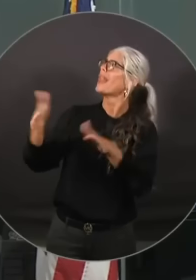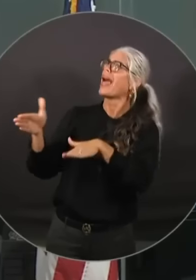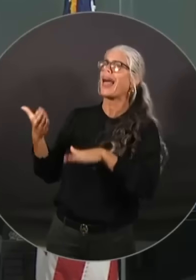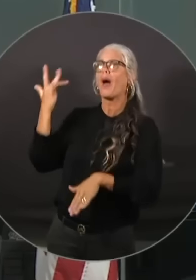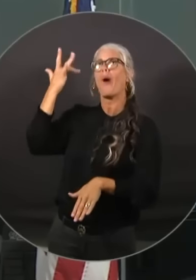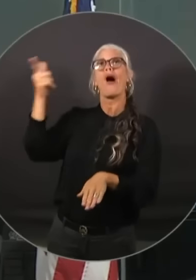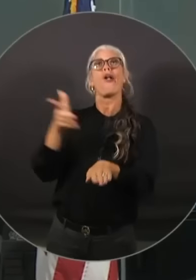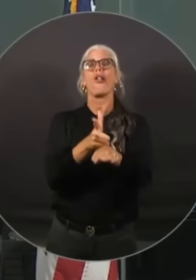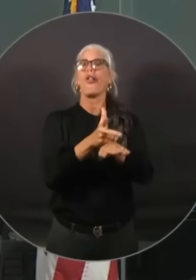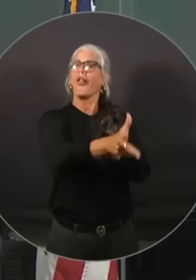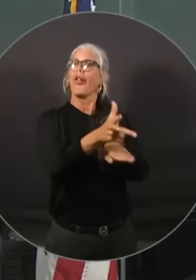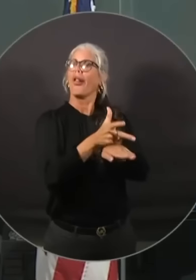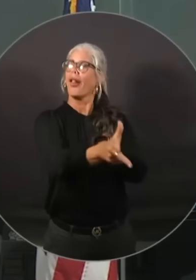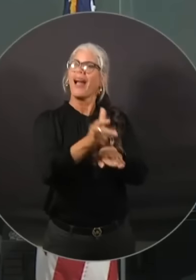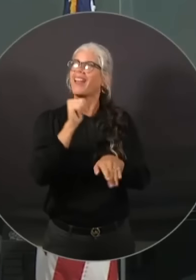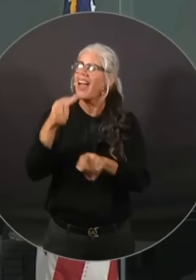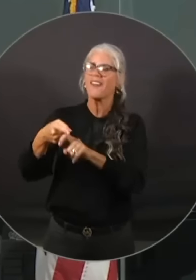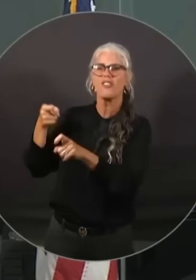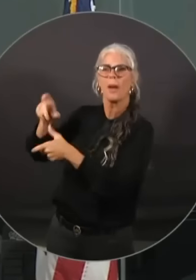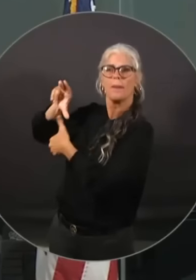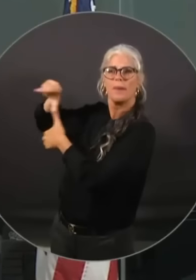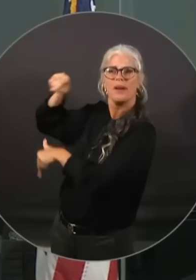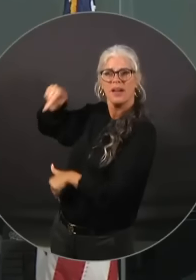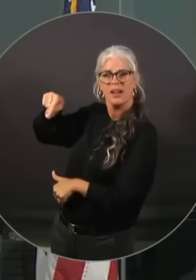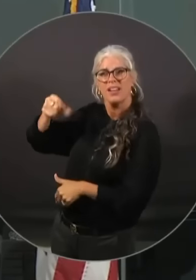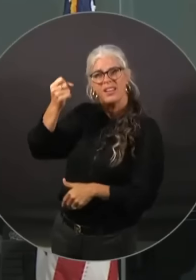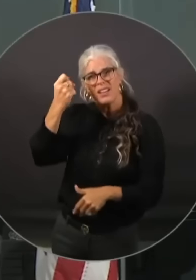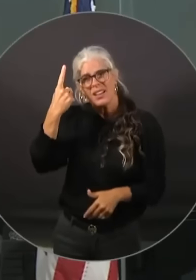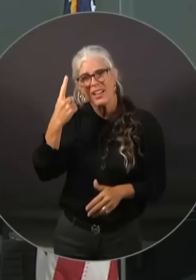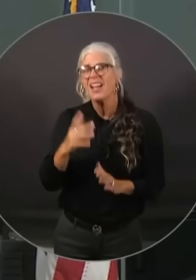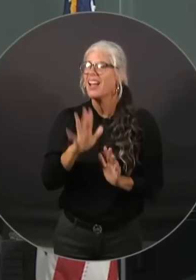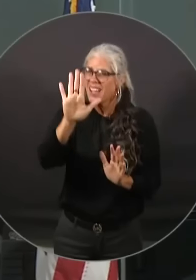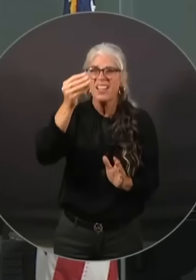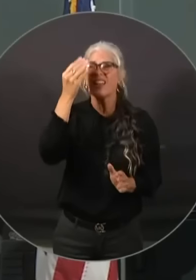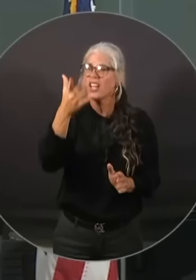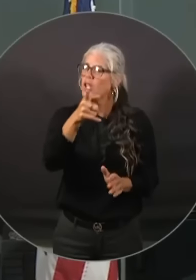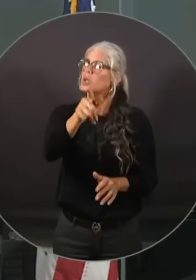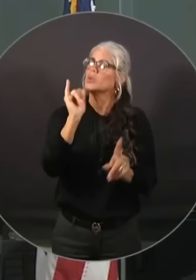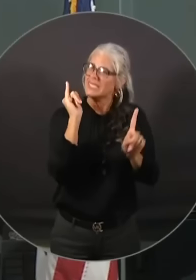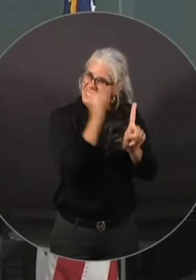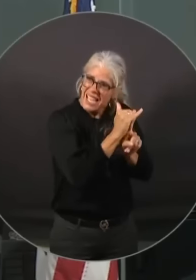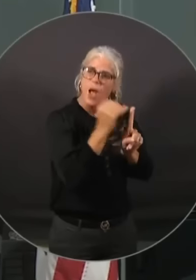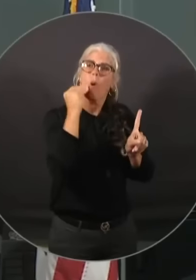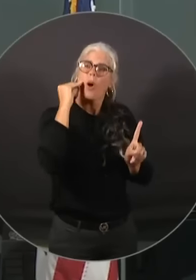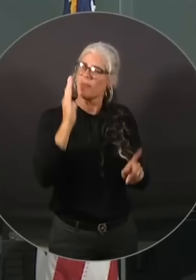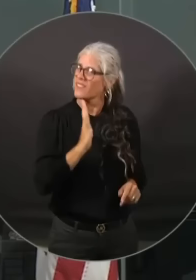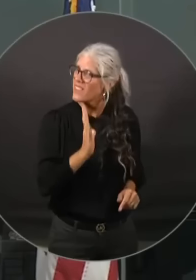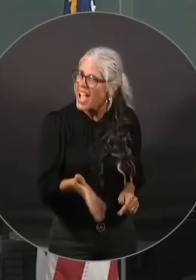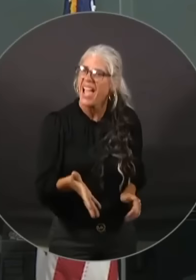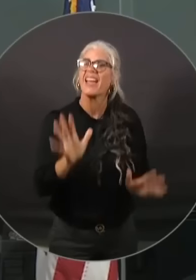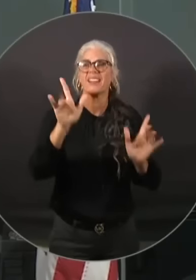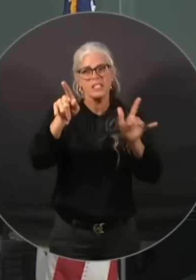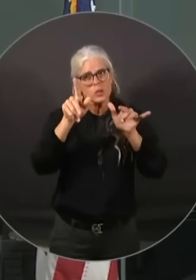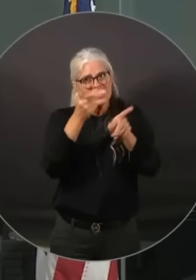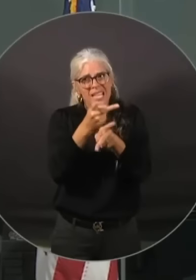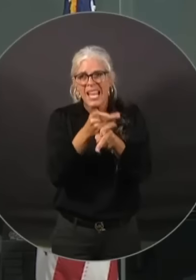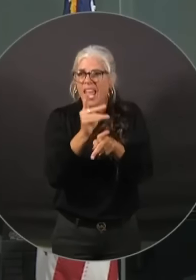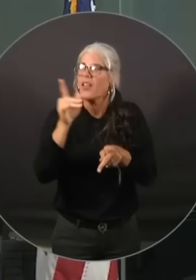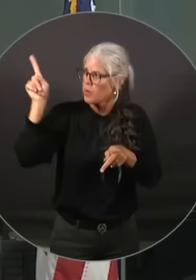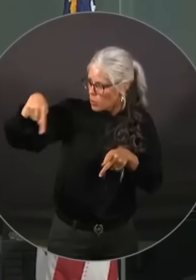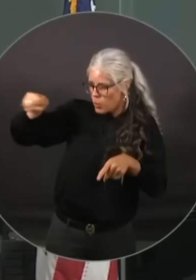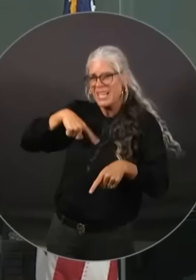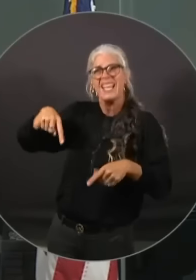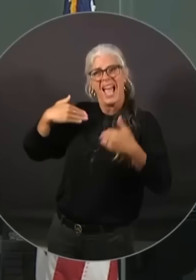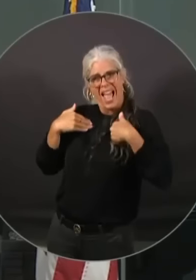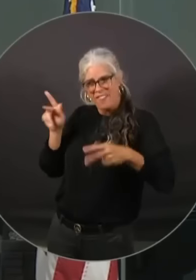the roads aren't aren't safe yet it's gonna it'll be fine uh all this stuff gets taken care of all the roads will be will be